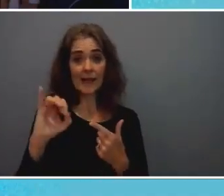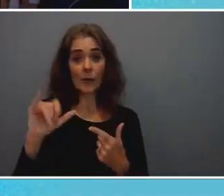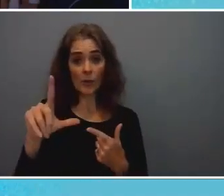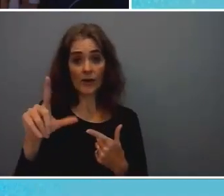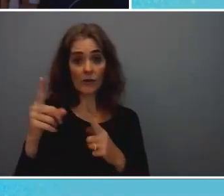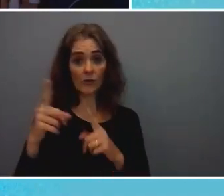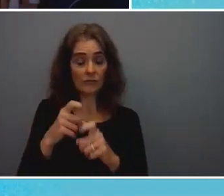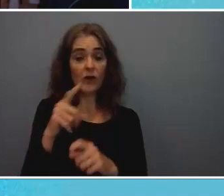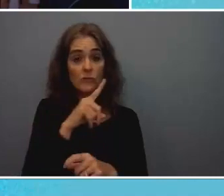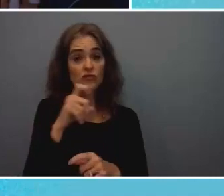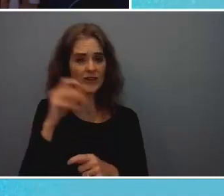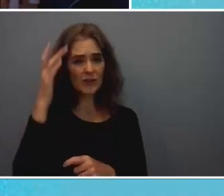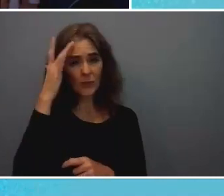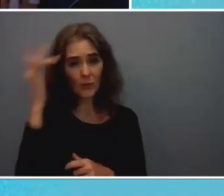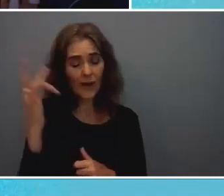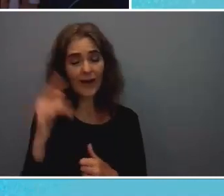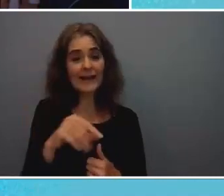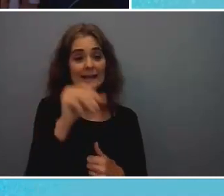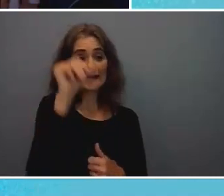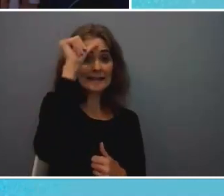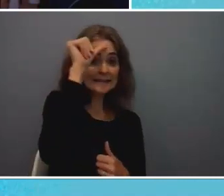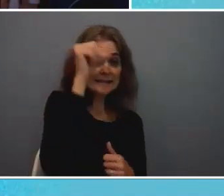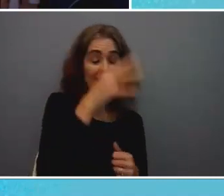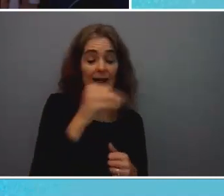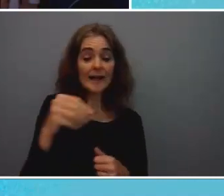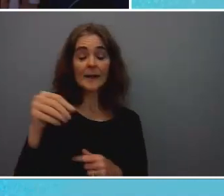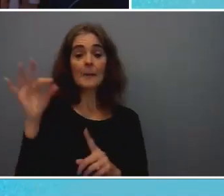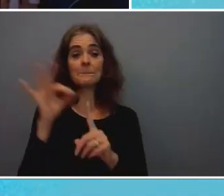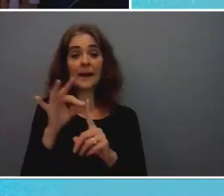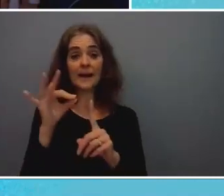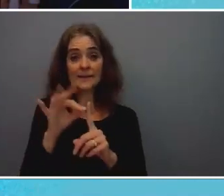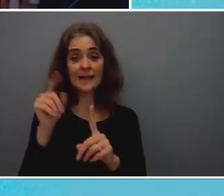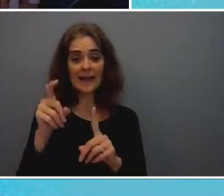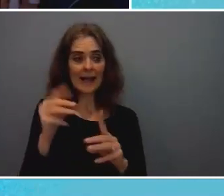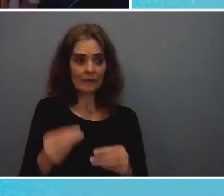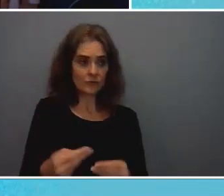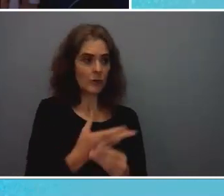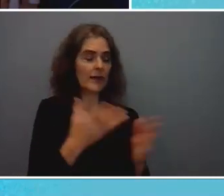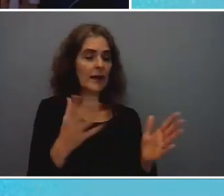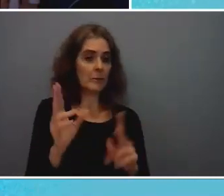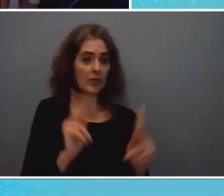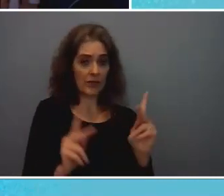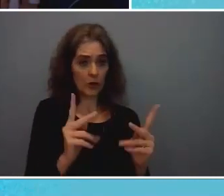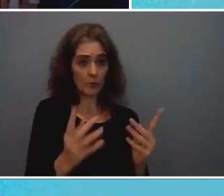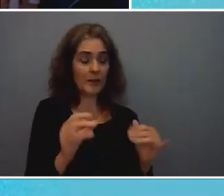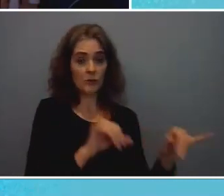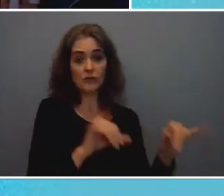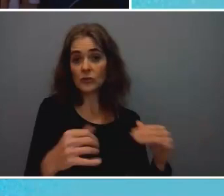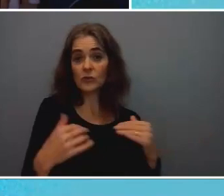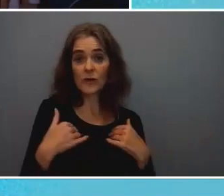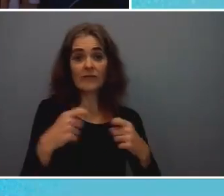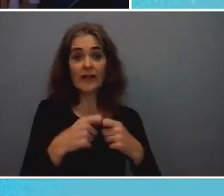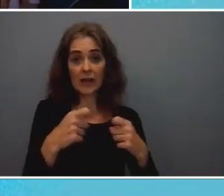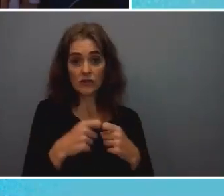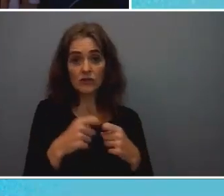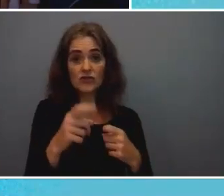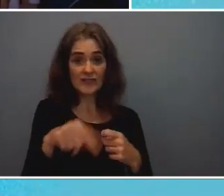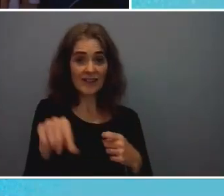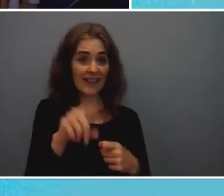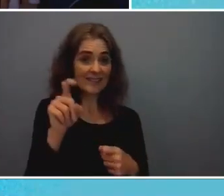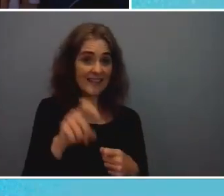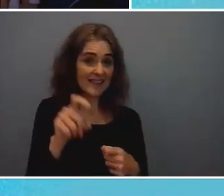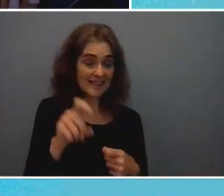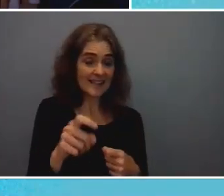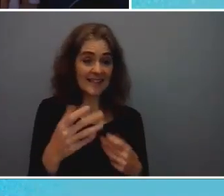and pakistan have got to be able to enable their their people uh to have the energy they need and a lot of that